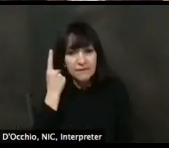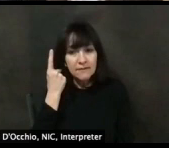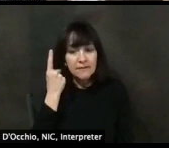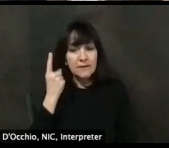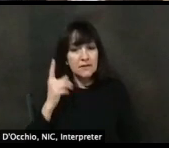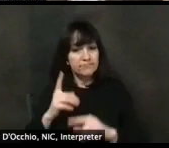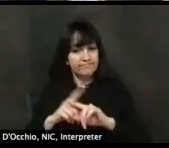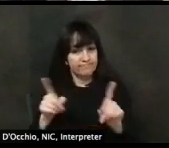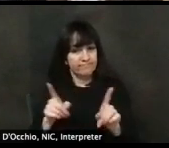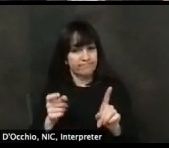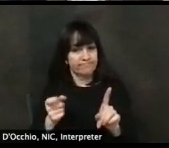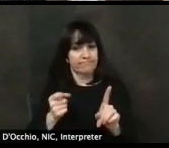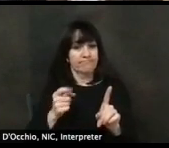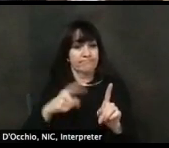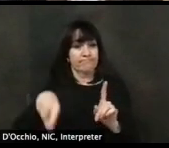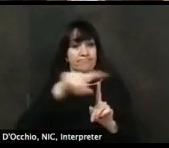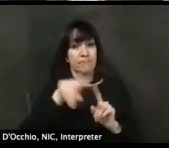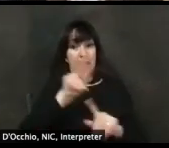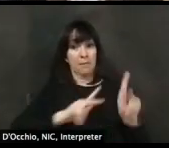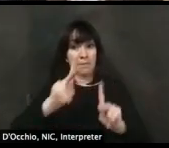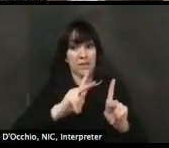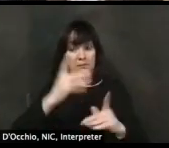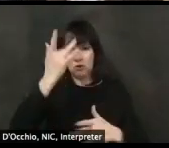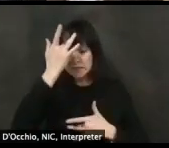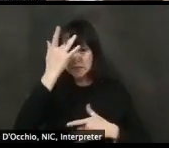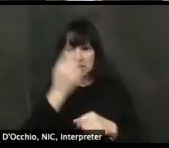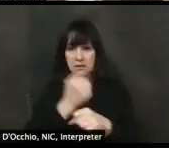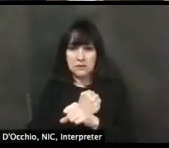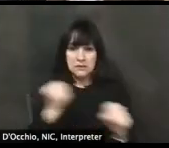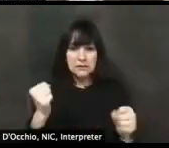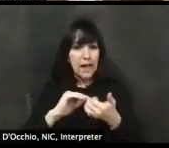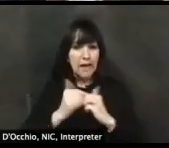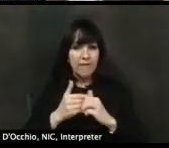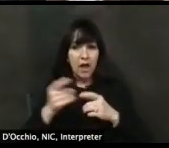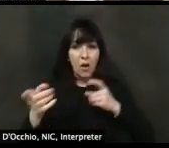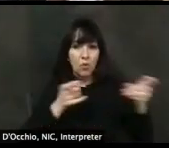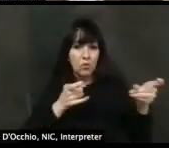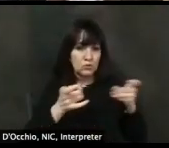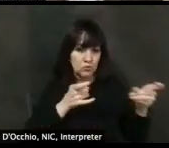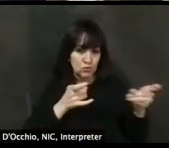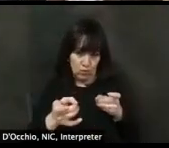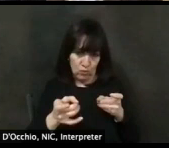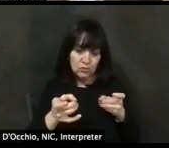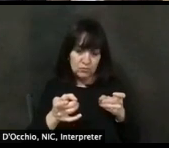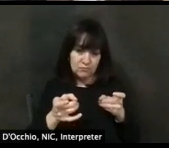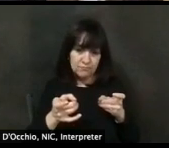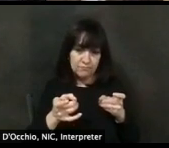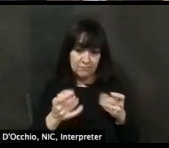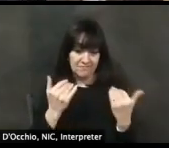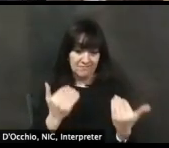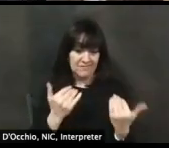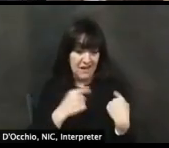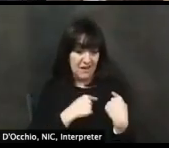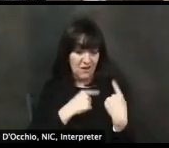such an amazing job, social distancing over, over the past almost seven weeks.